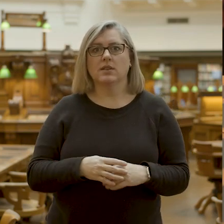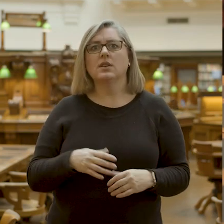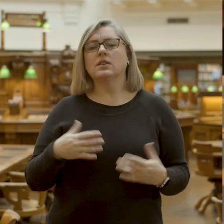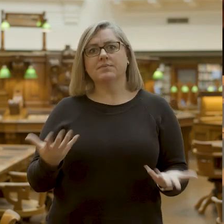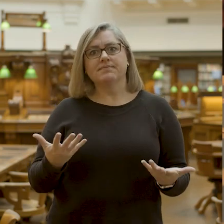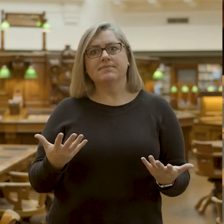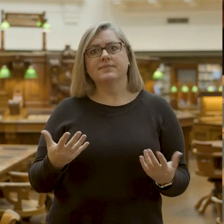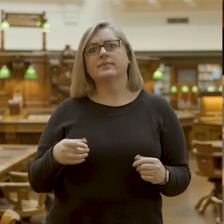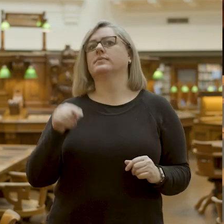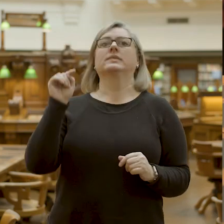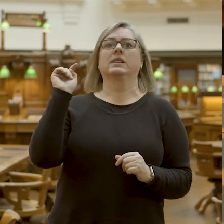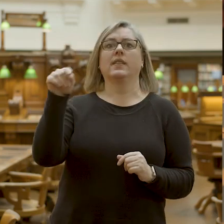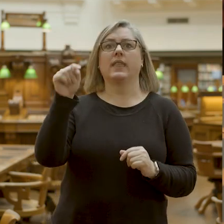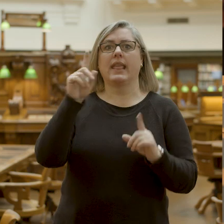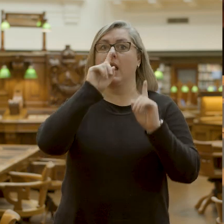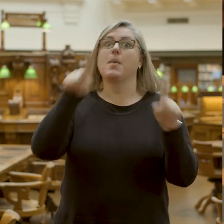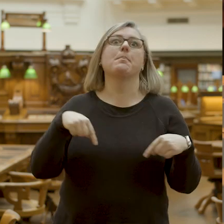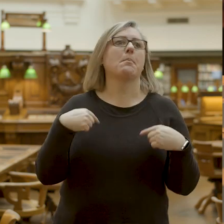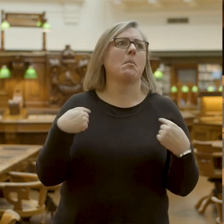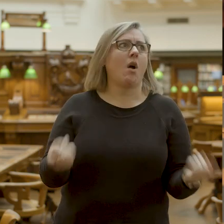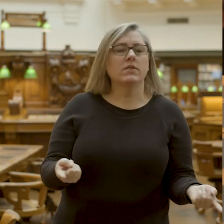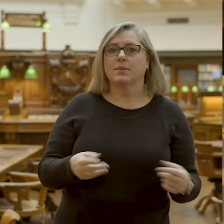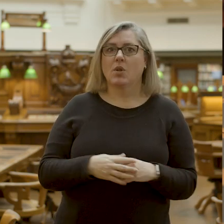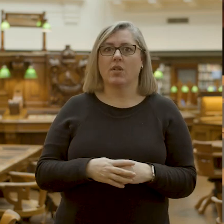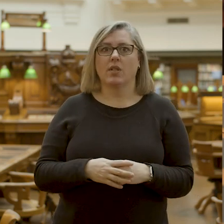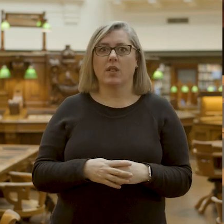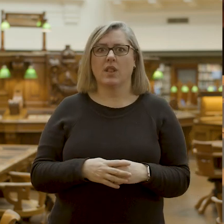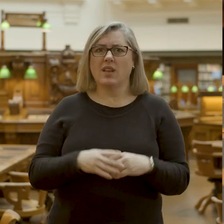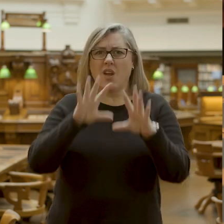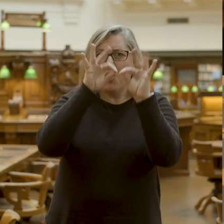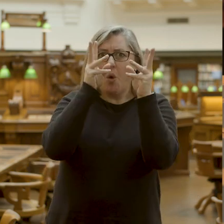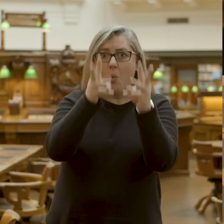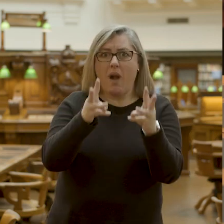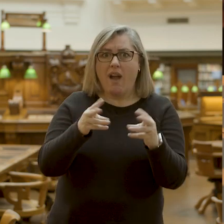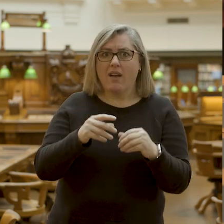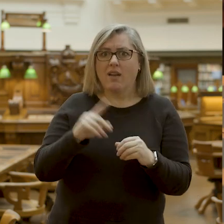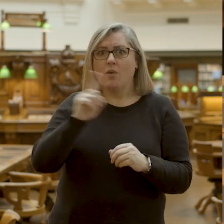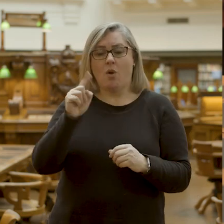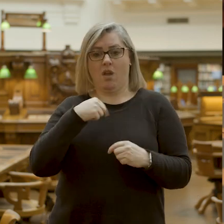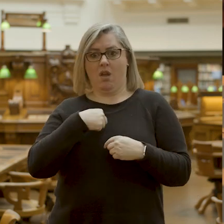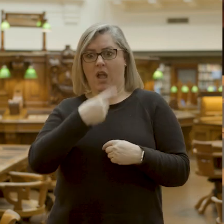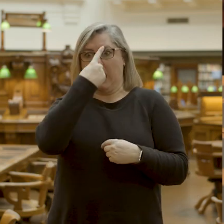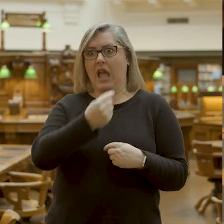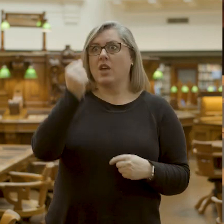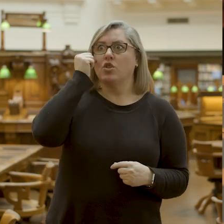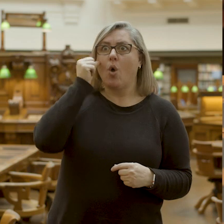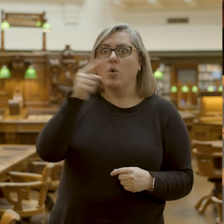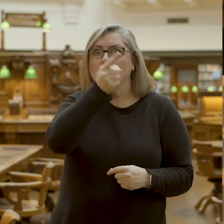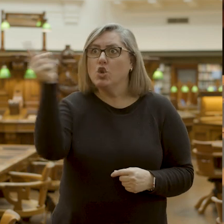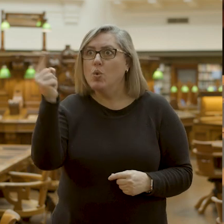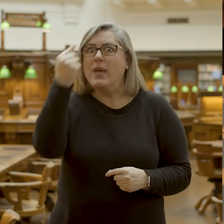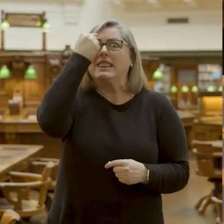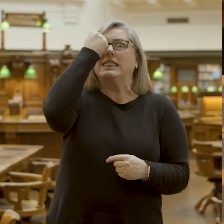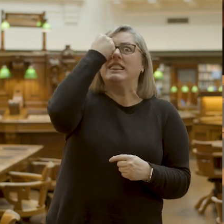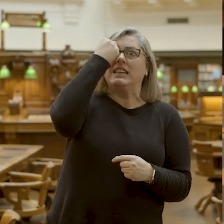Now, this is impossible. There is absolutely no way that I could know which card you're thinking of,